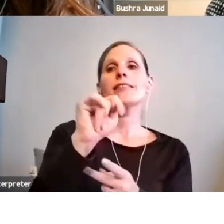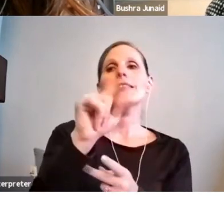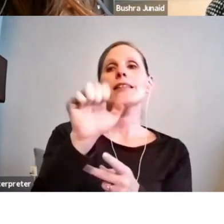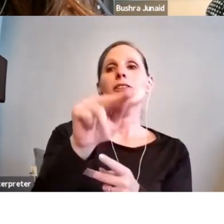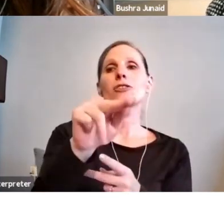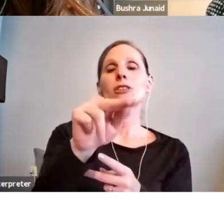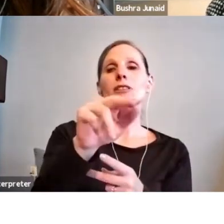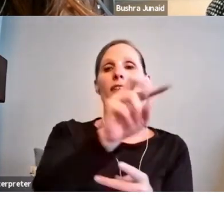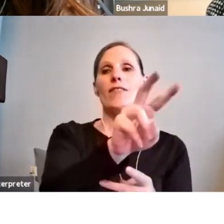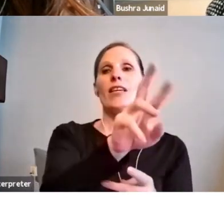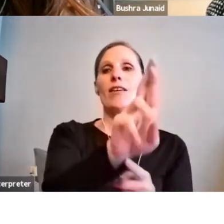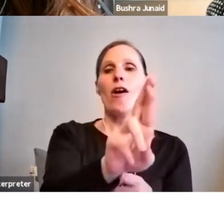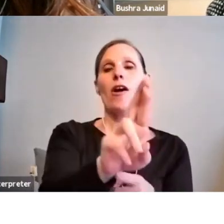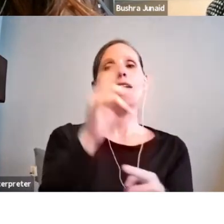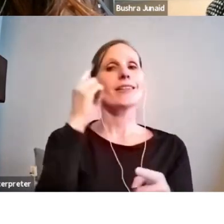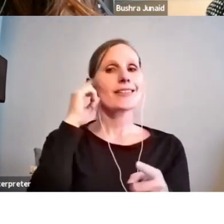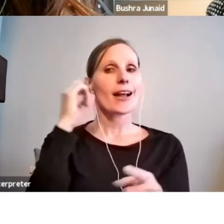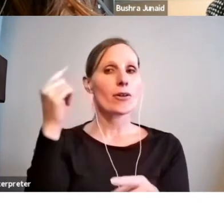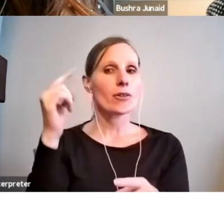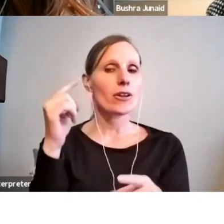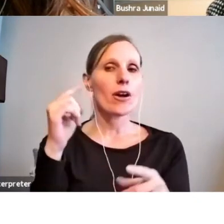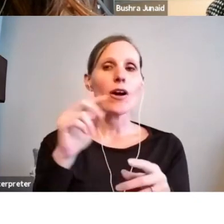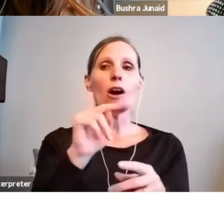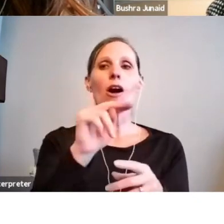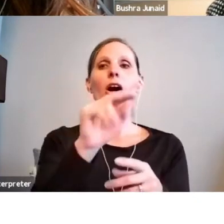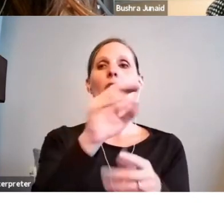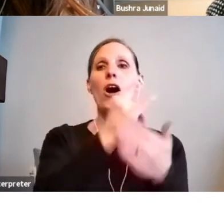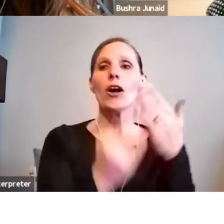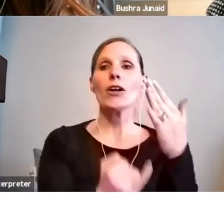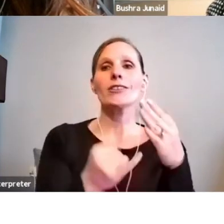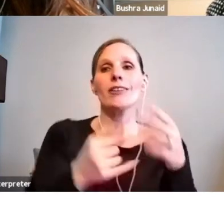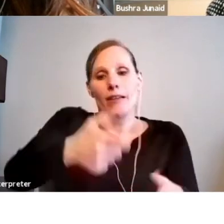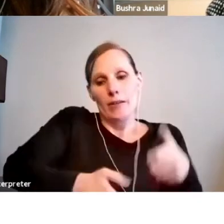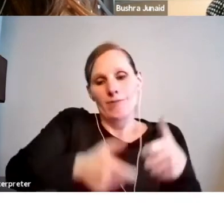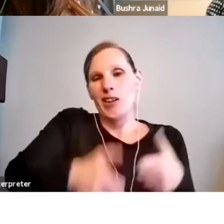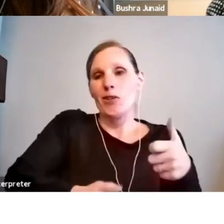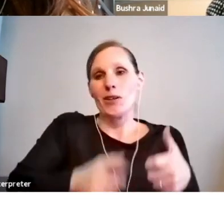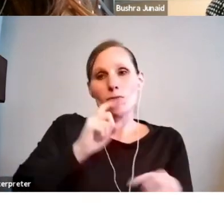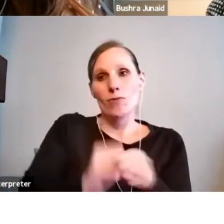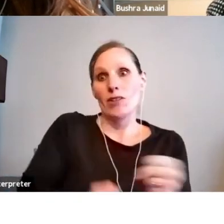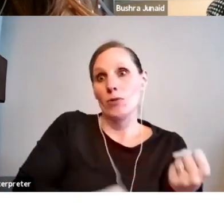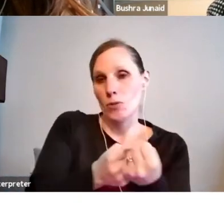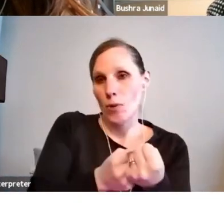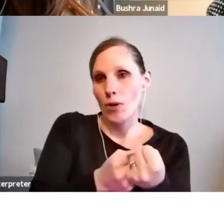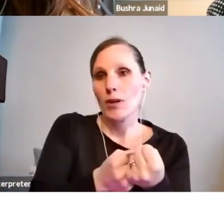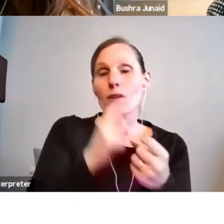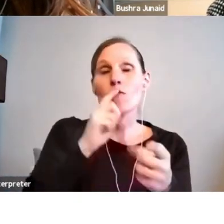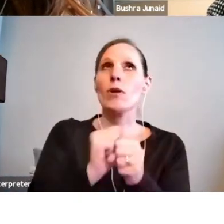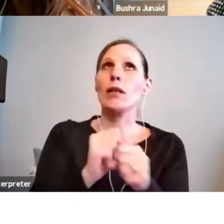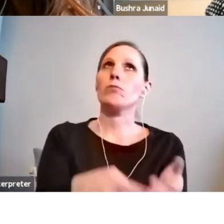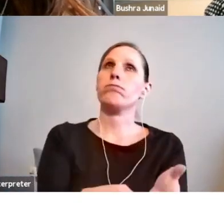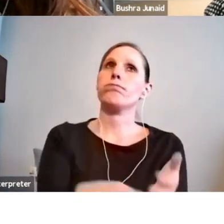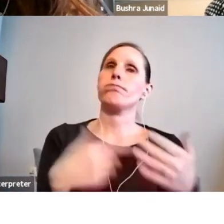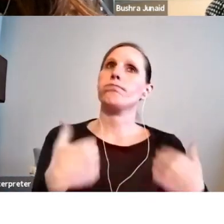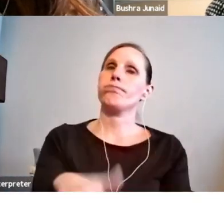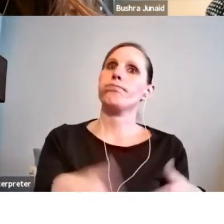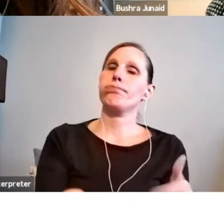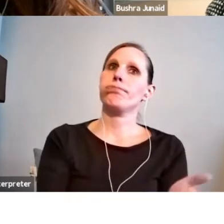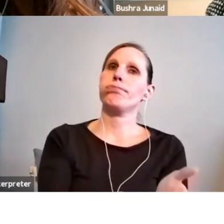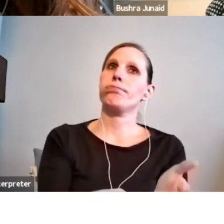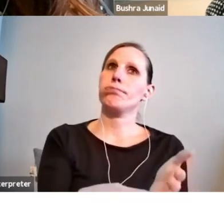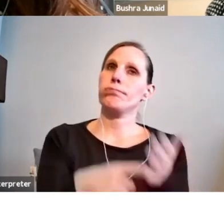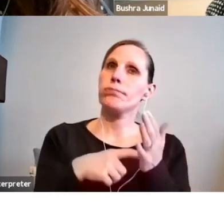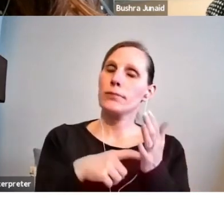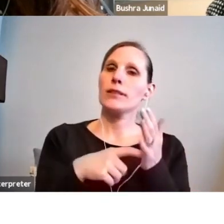projects, sound art, new media, electronic or video games. This is a really high demand program. So there are